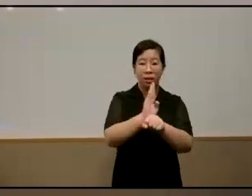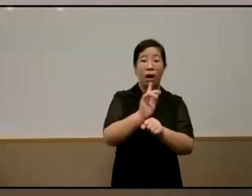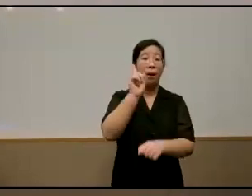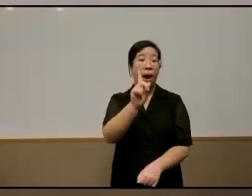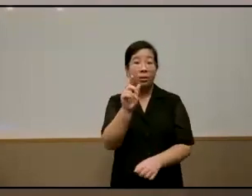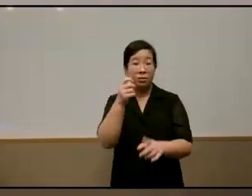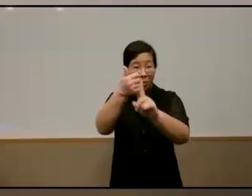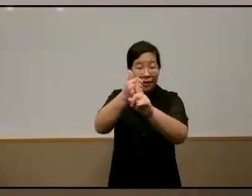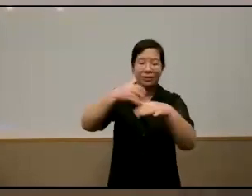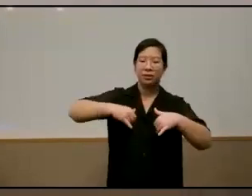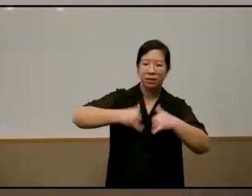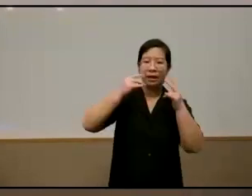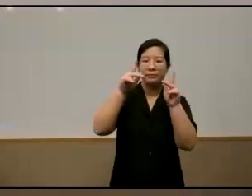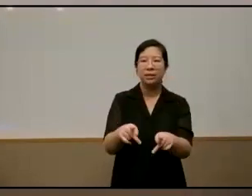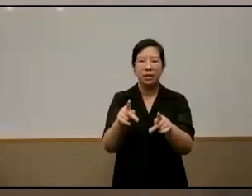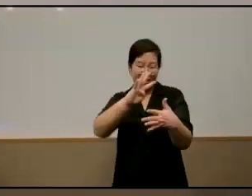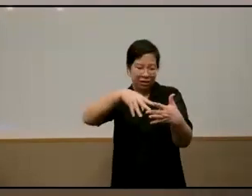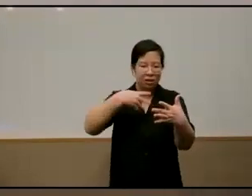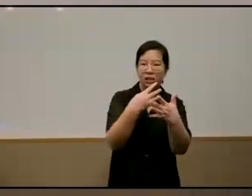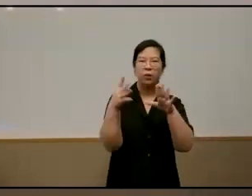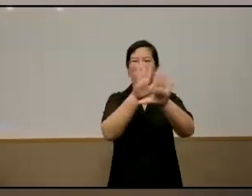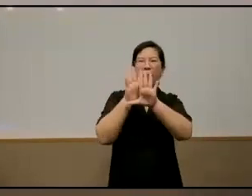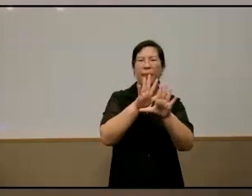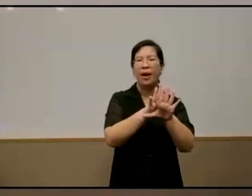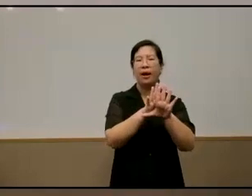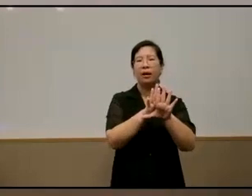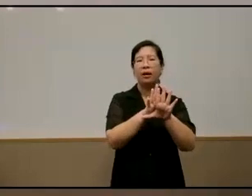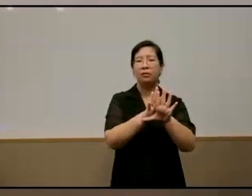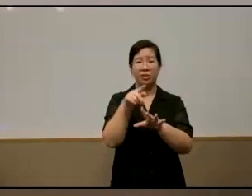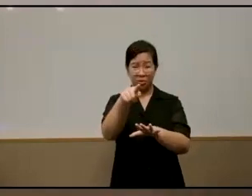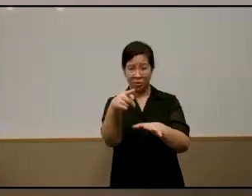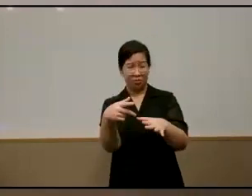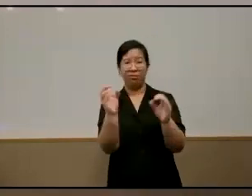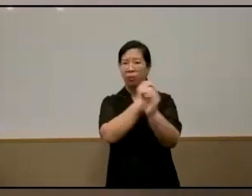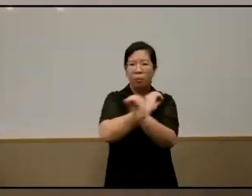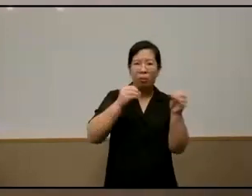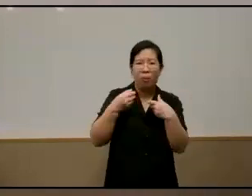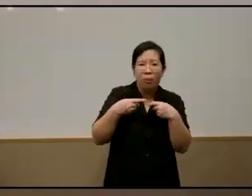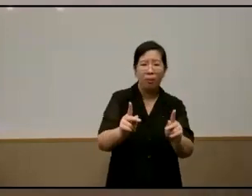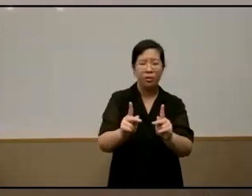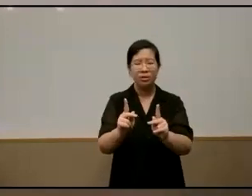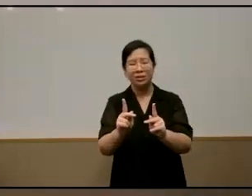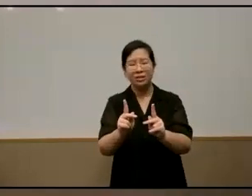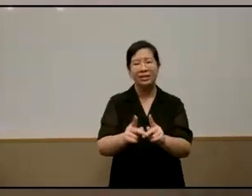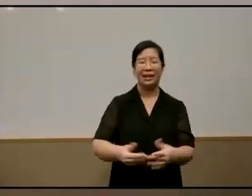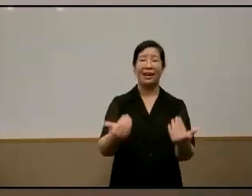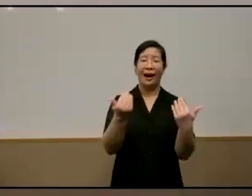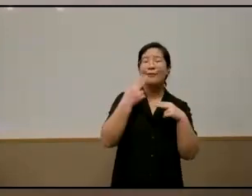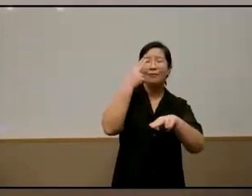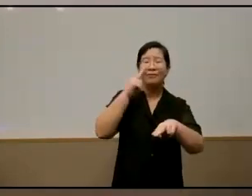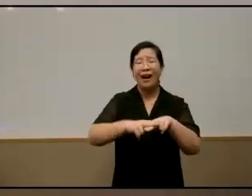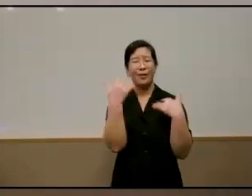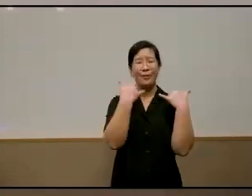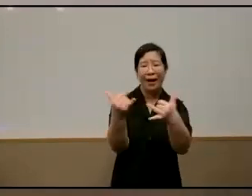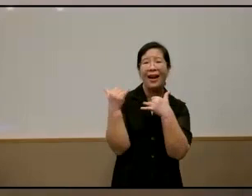you're a young person whose schedule is jam-packed you have no opportunities to be a child to live to